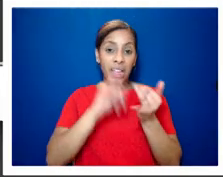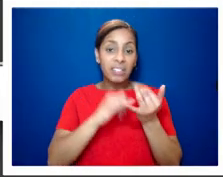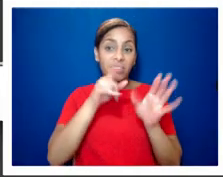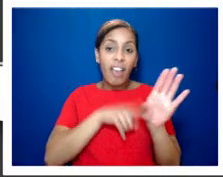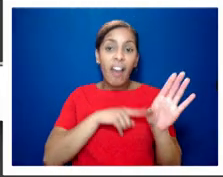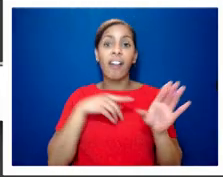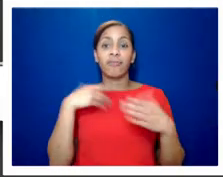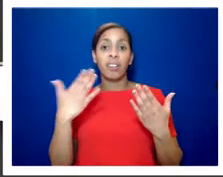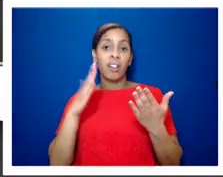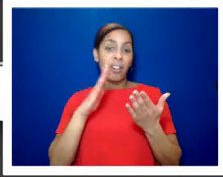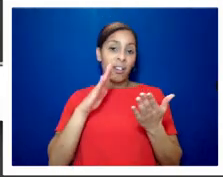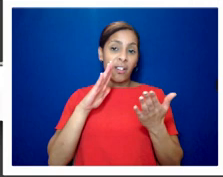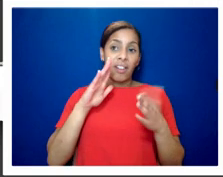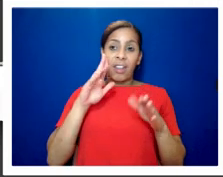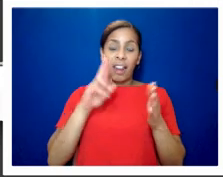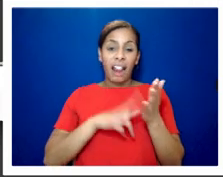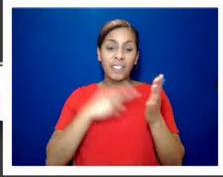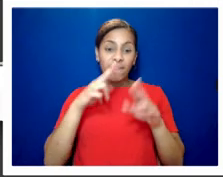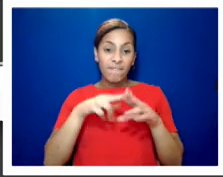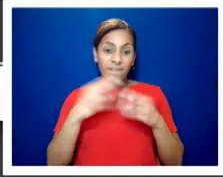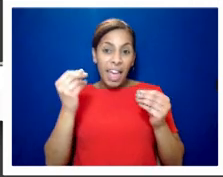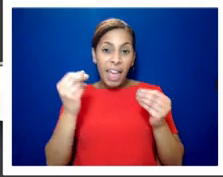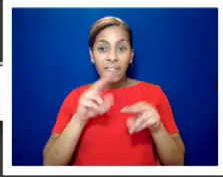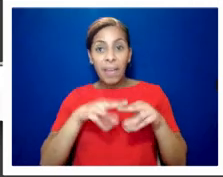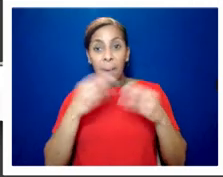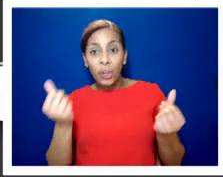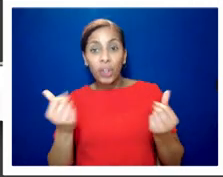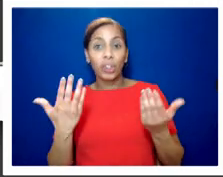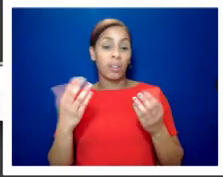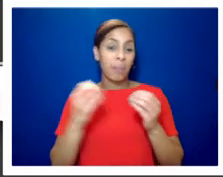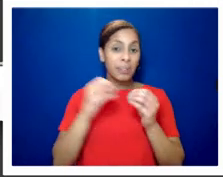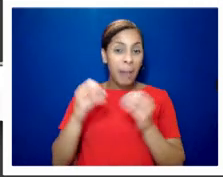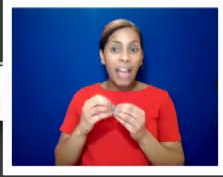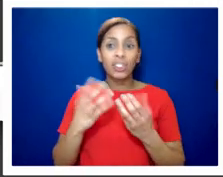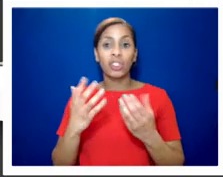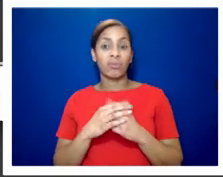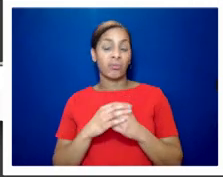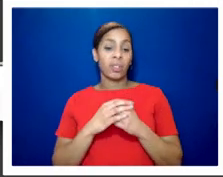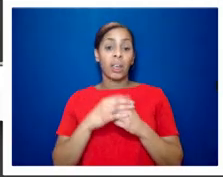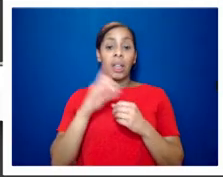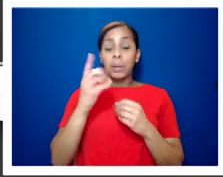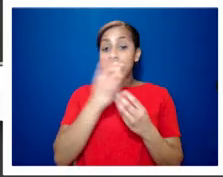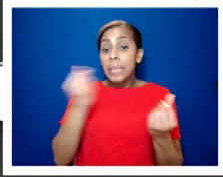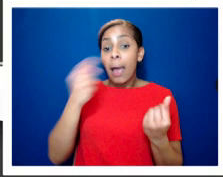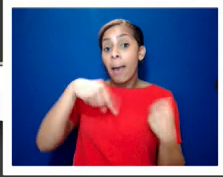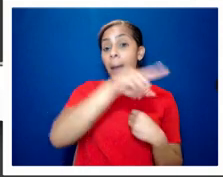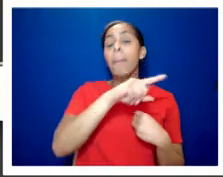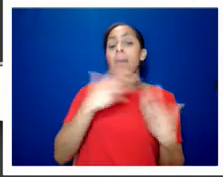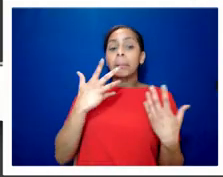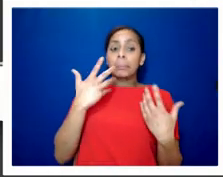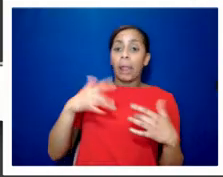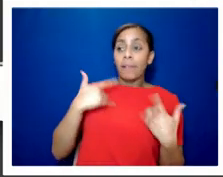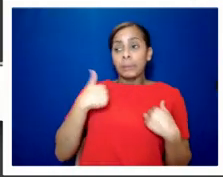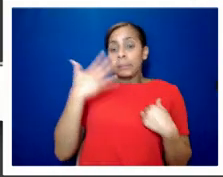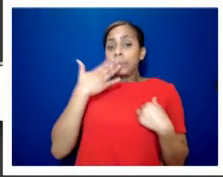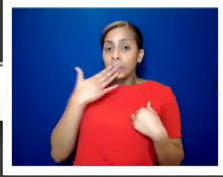others have apologizing apologized for supporting it so david cameron and made a speech apologizing for section 28